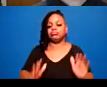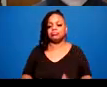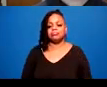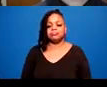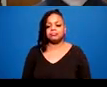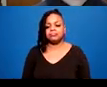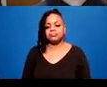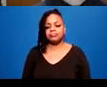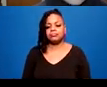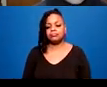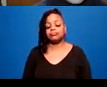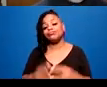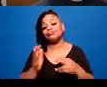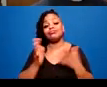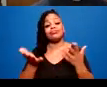-Western approaches,